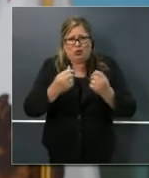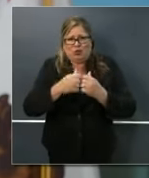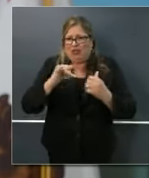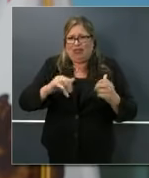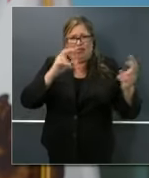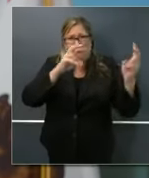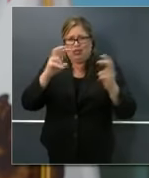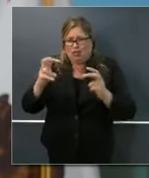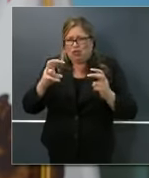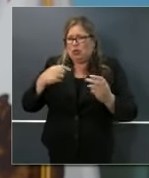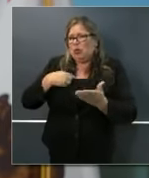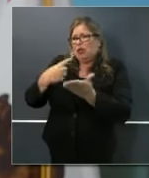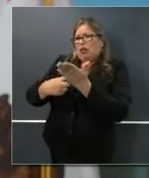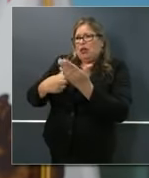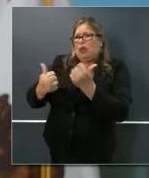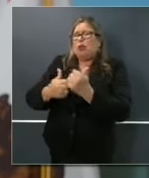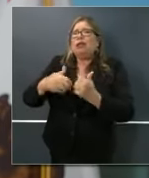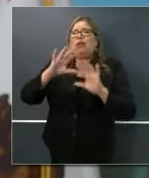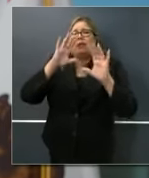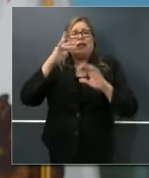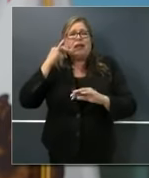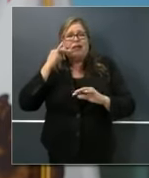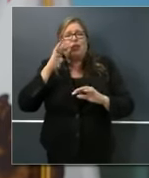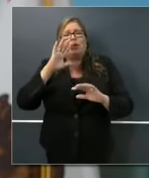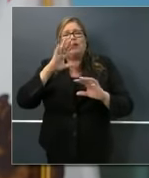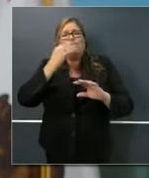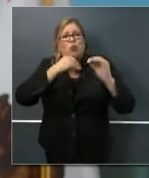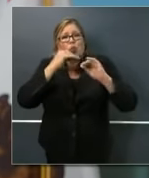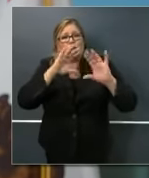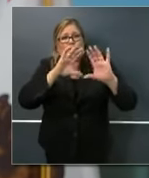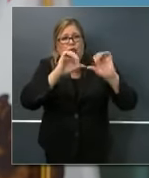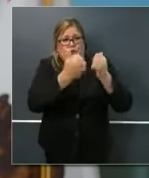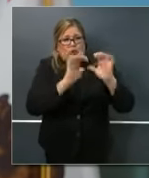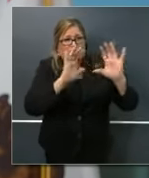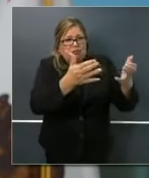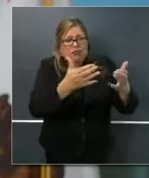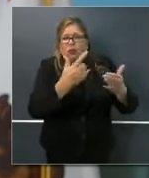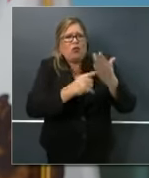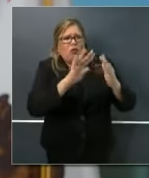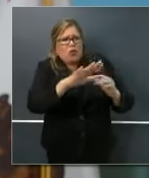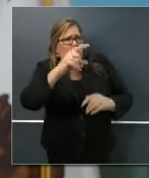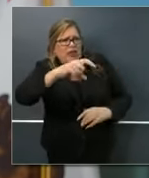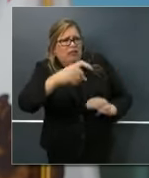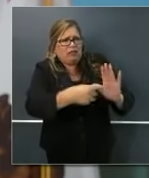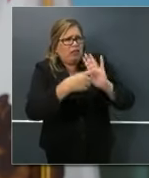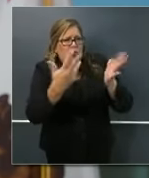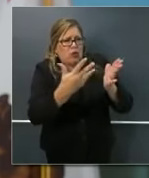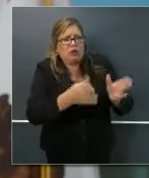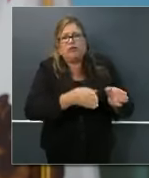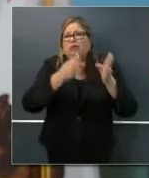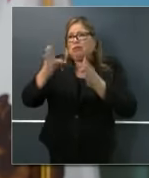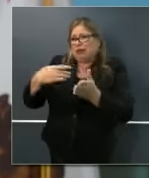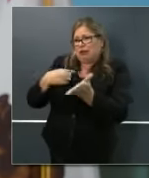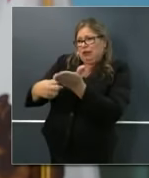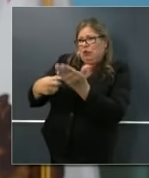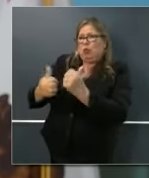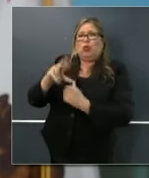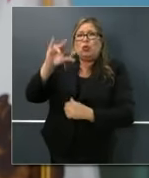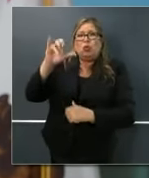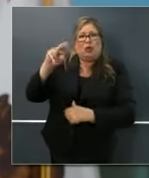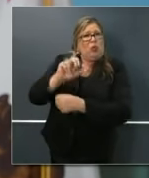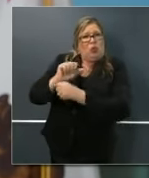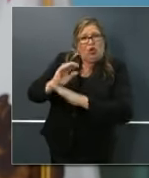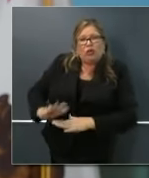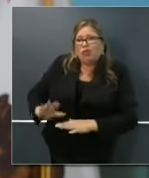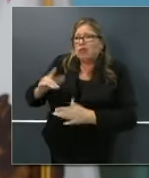We talked about what their needs were. We reached out to the union to talk about what their needs were. And they collectively have worked